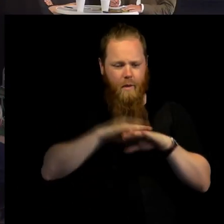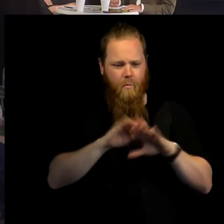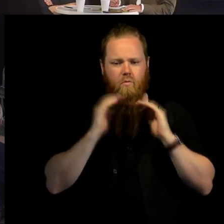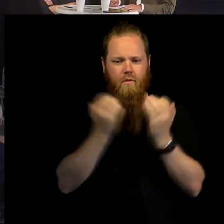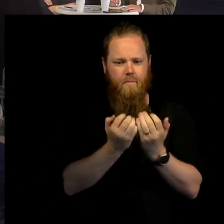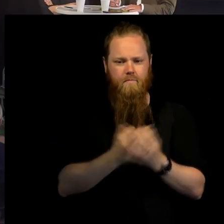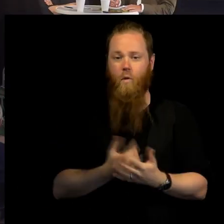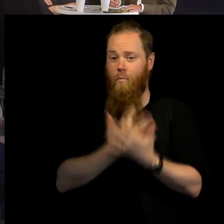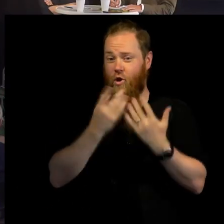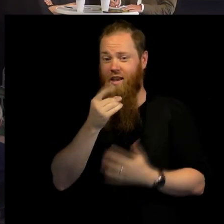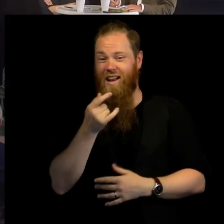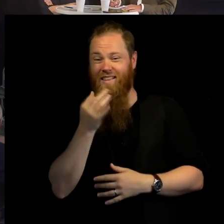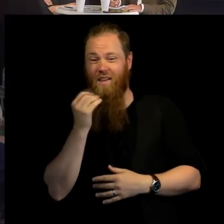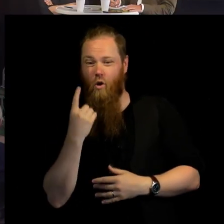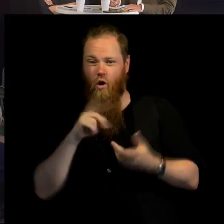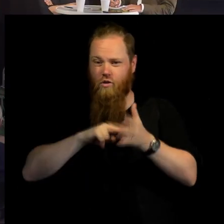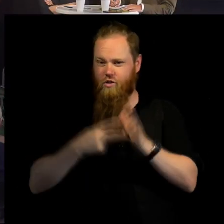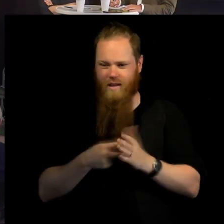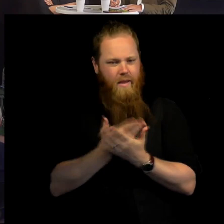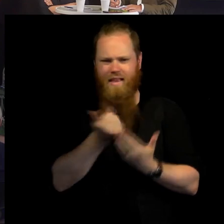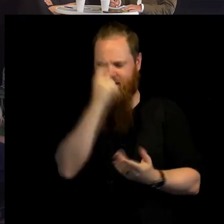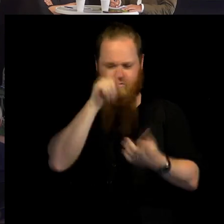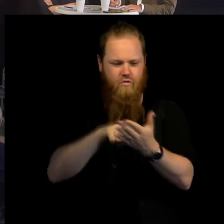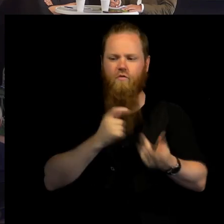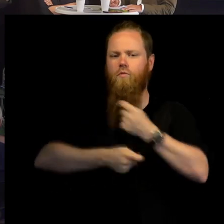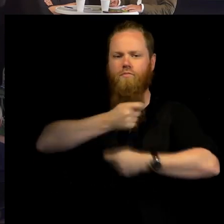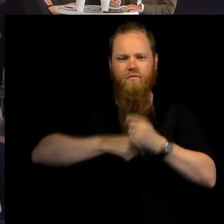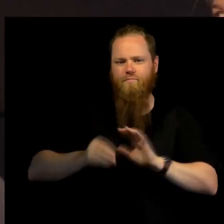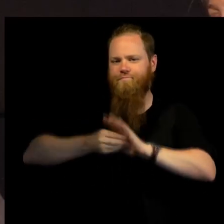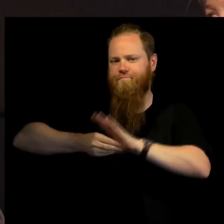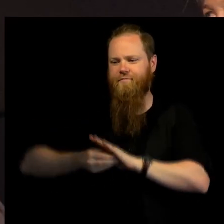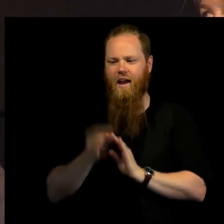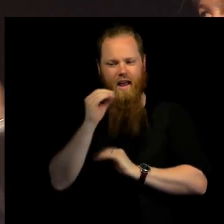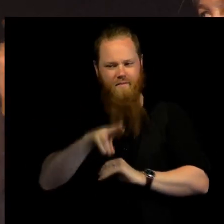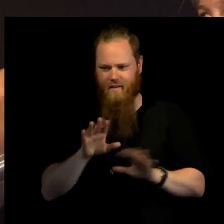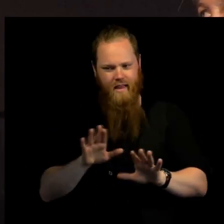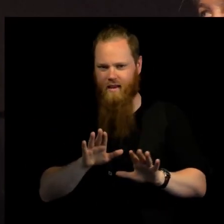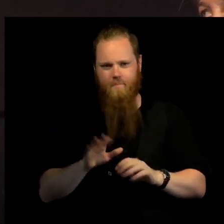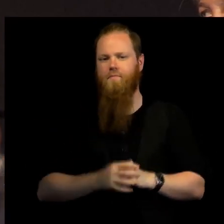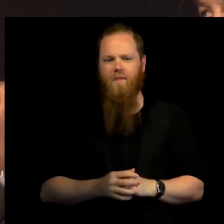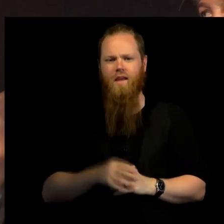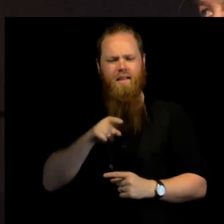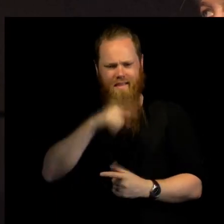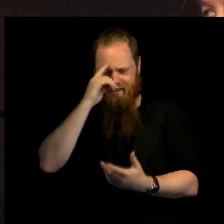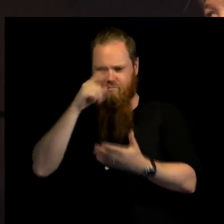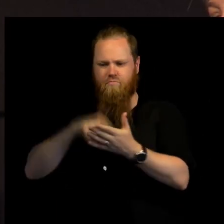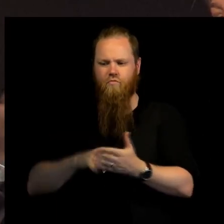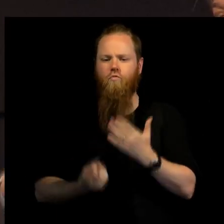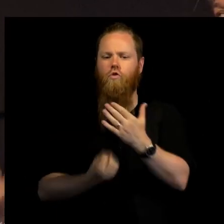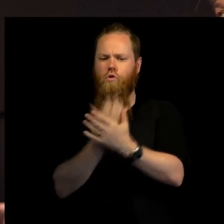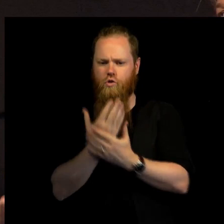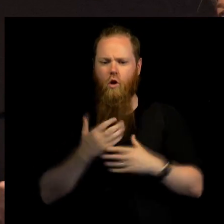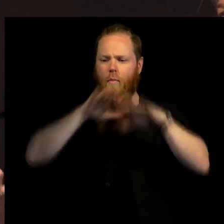that multilateralism is not about funding the United Nations. Multilateralism is understanding that the nations who have decided to create the world order,